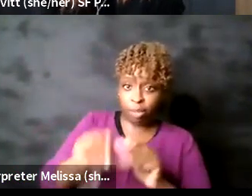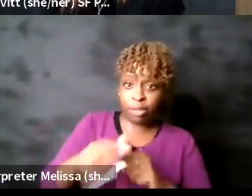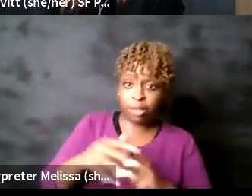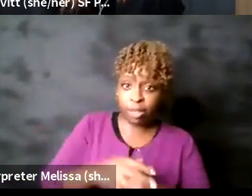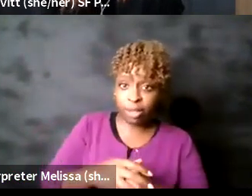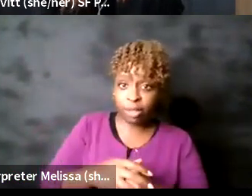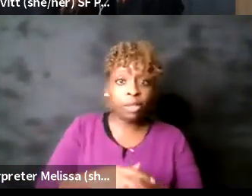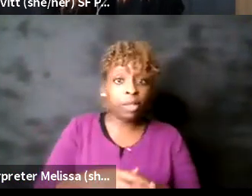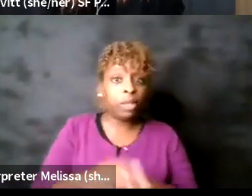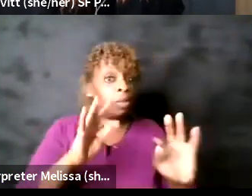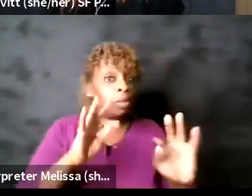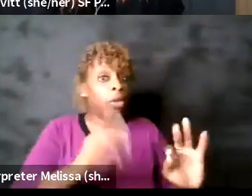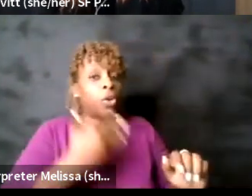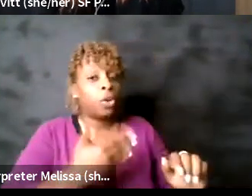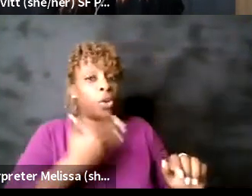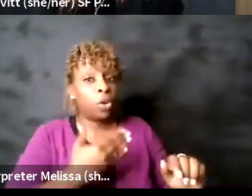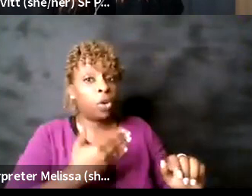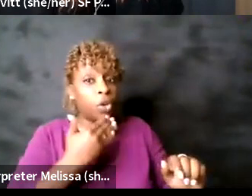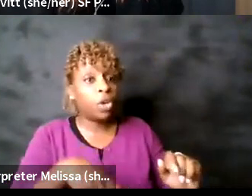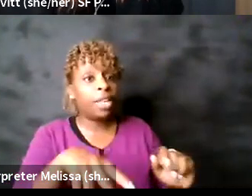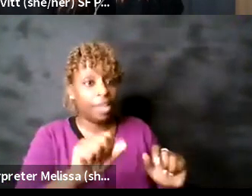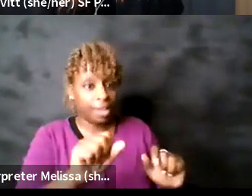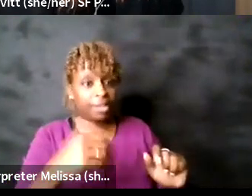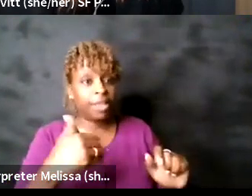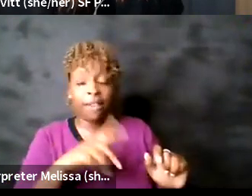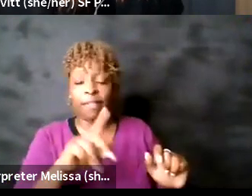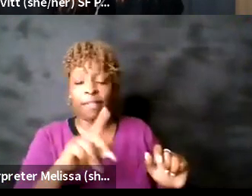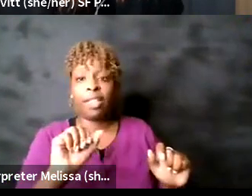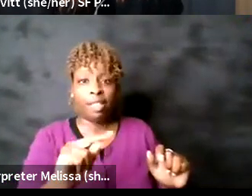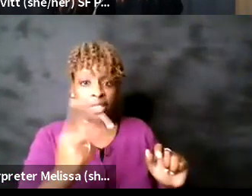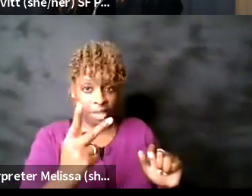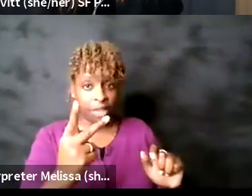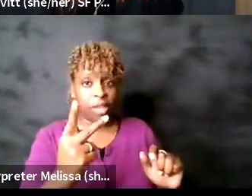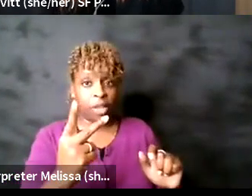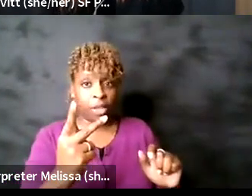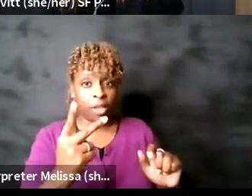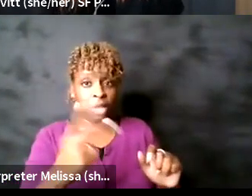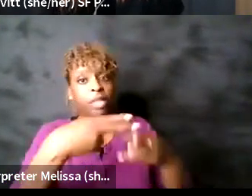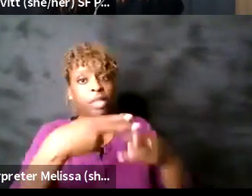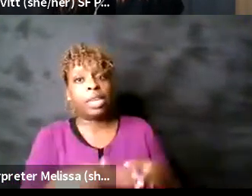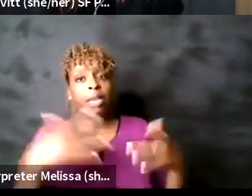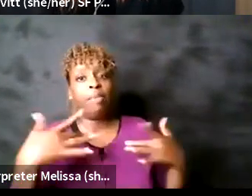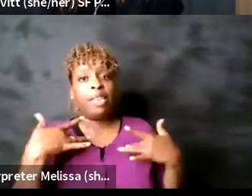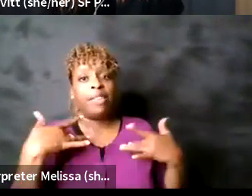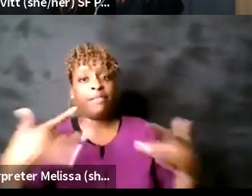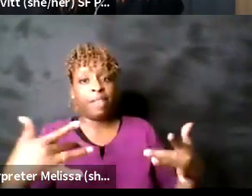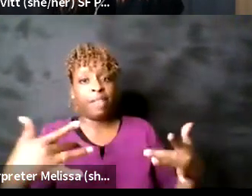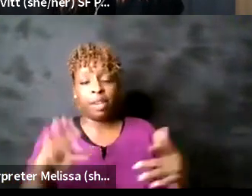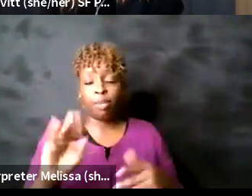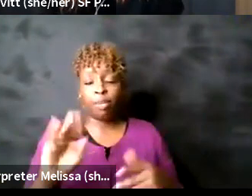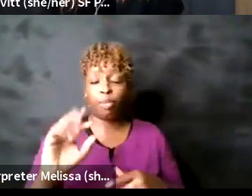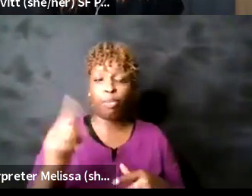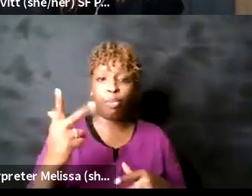yes jordan pasted the link there it's on eventbrite and you can find me at at tavia revey on pretty much anything